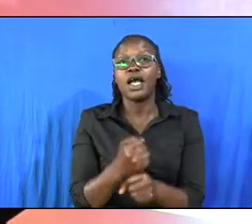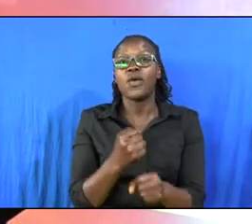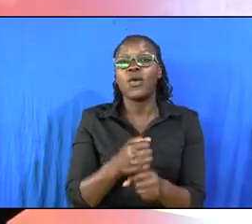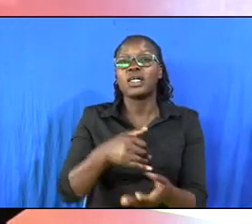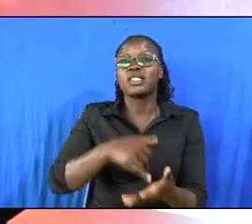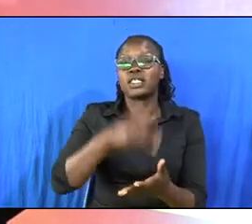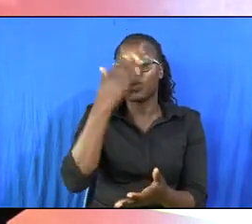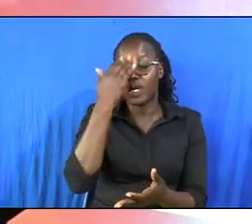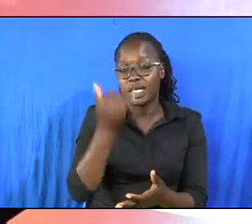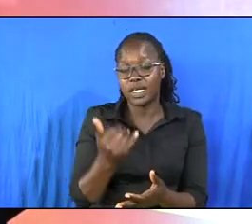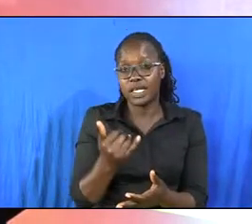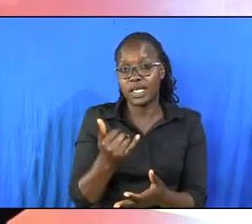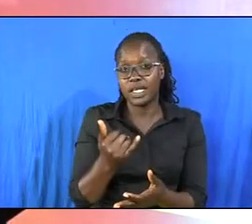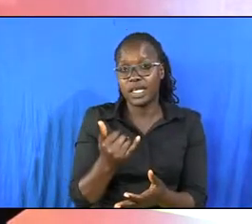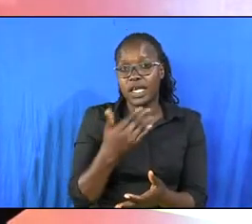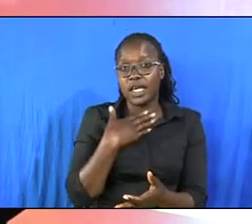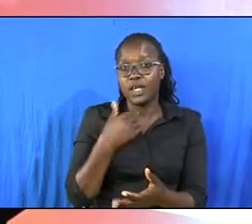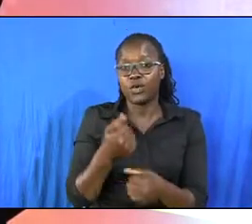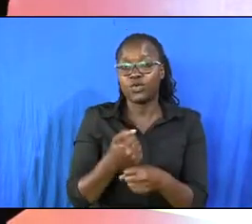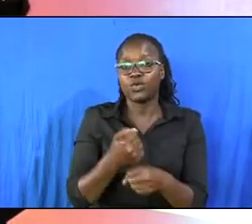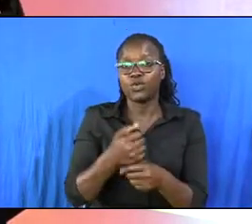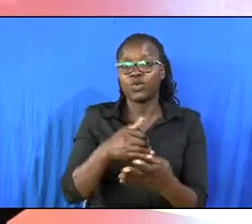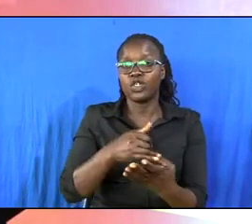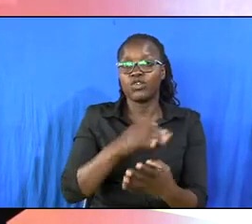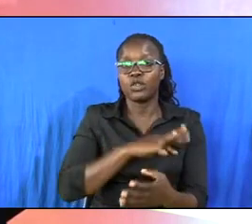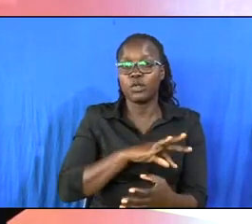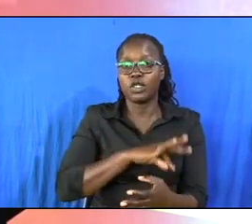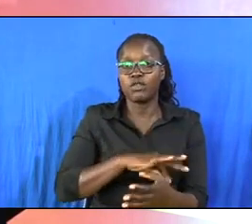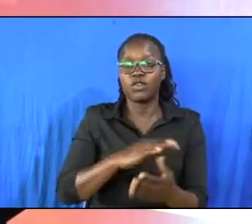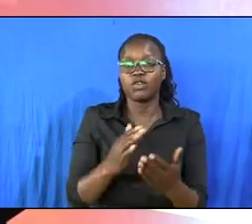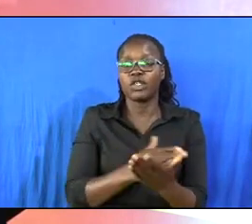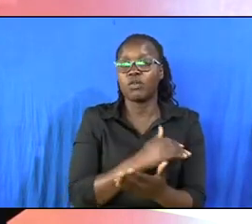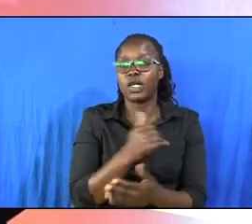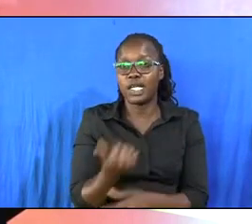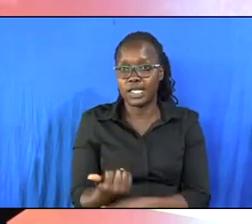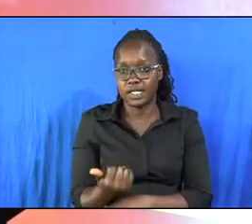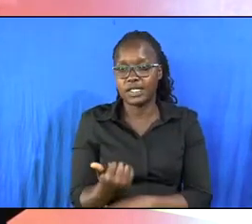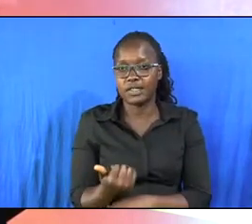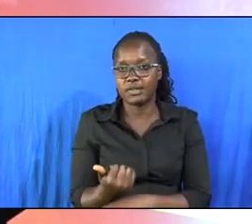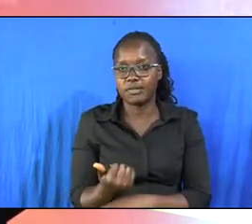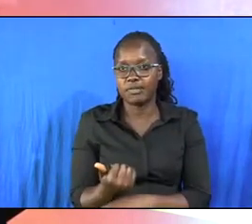it because he wants to do it for the benefit of someone else